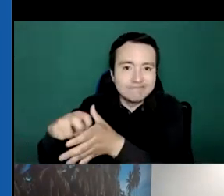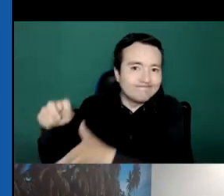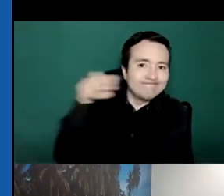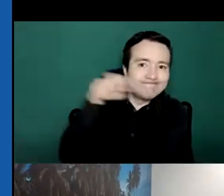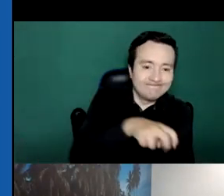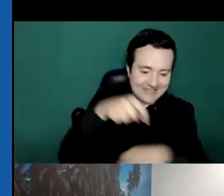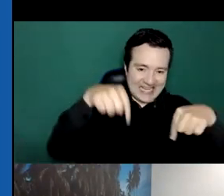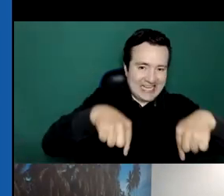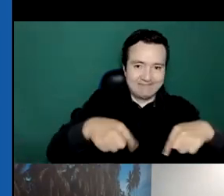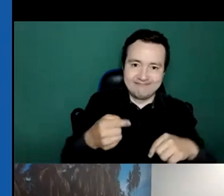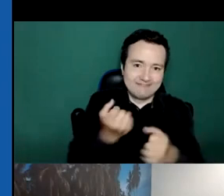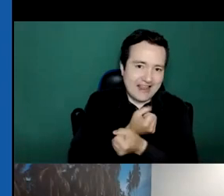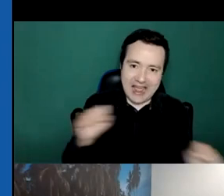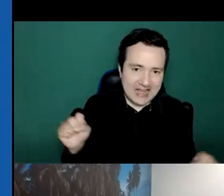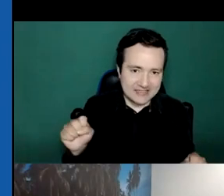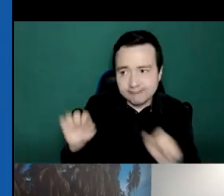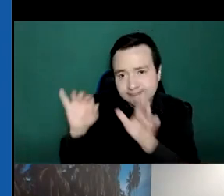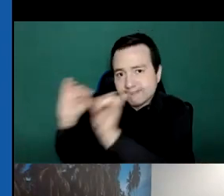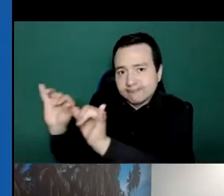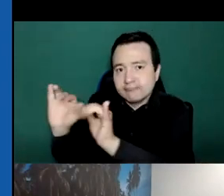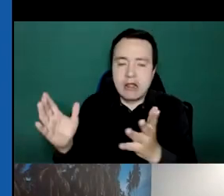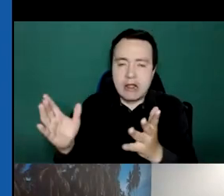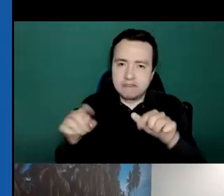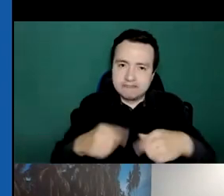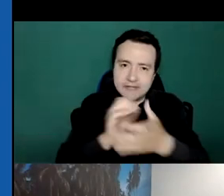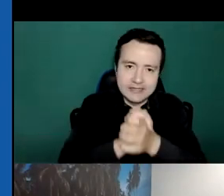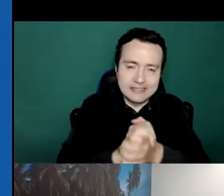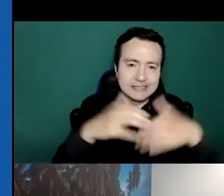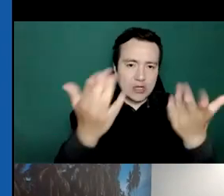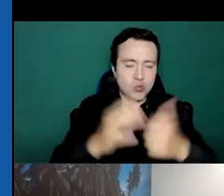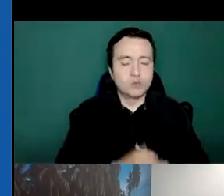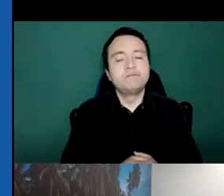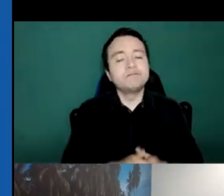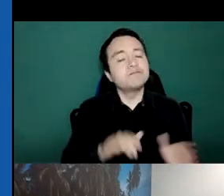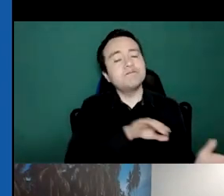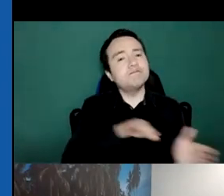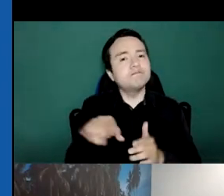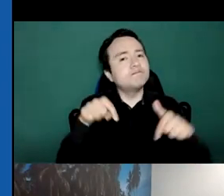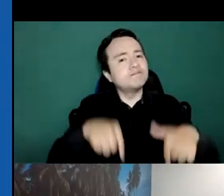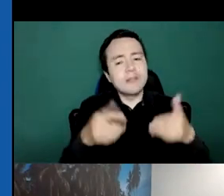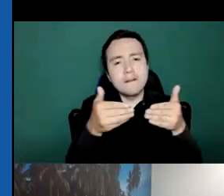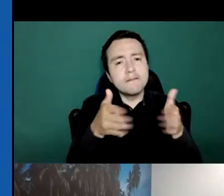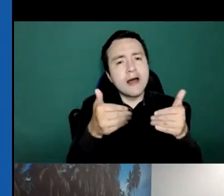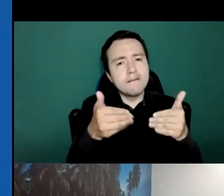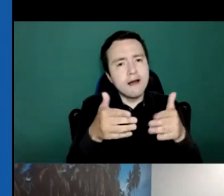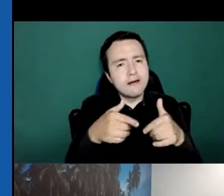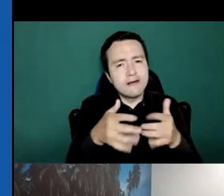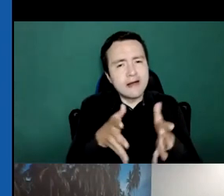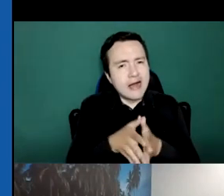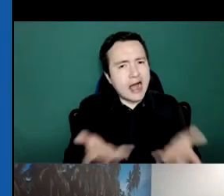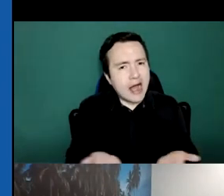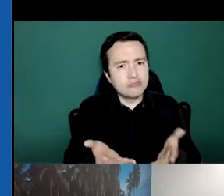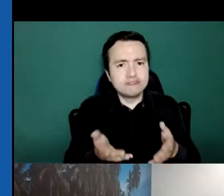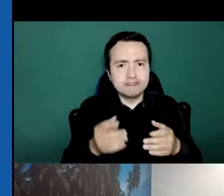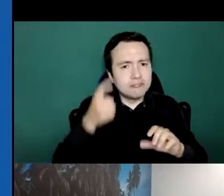would not miss the chance to share this now our experience in Panama with mental health during the pandemic